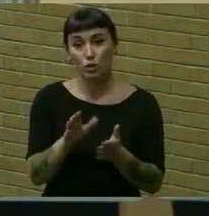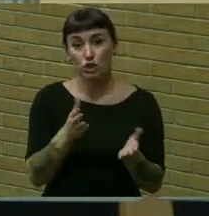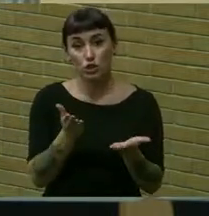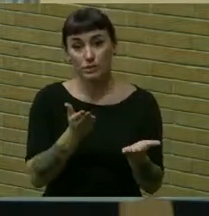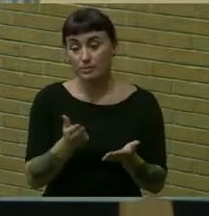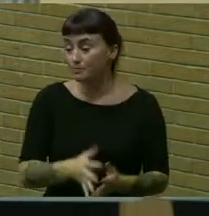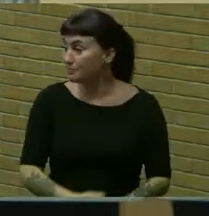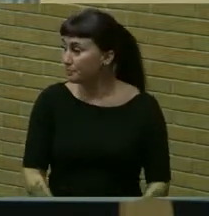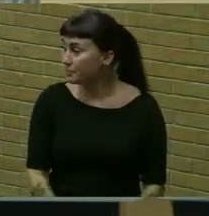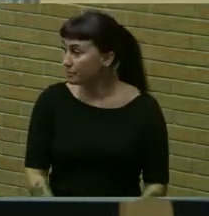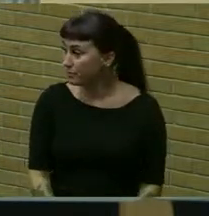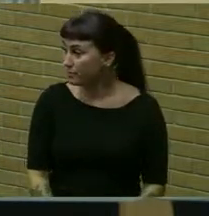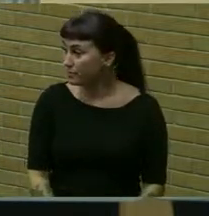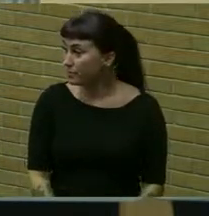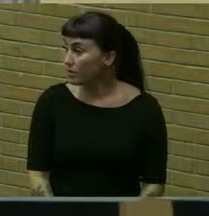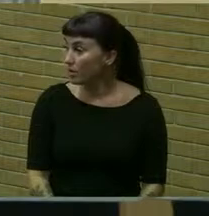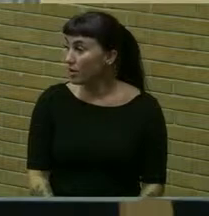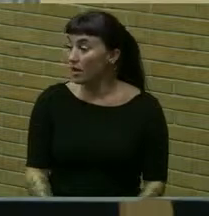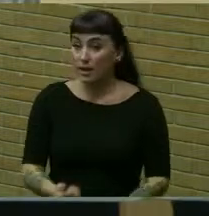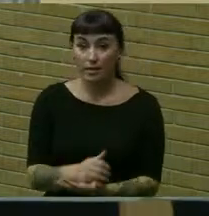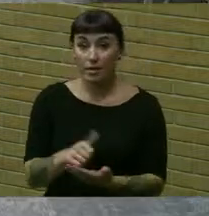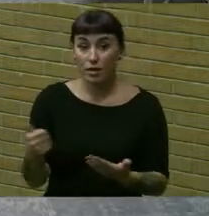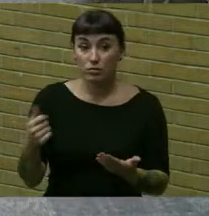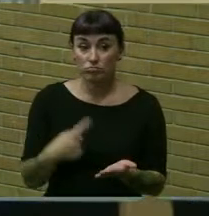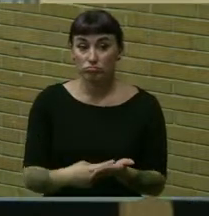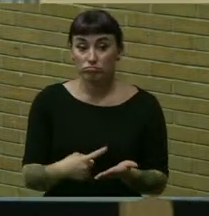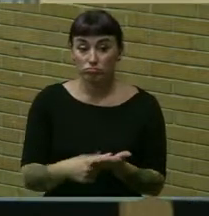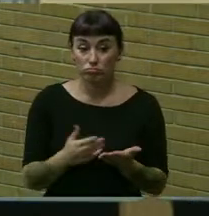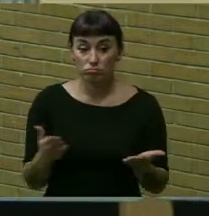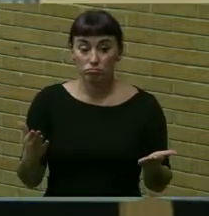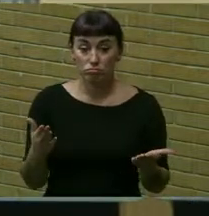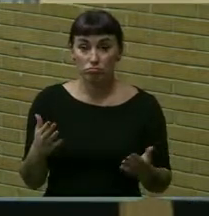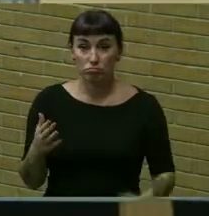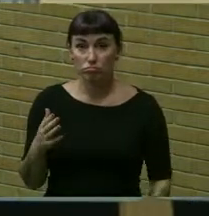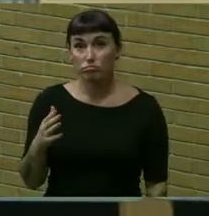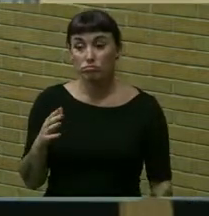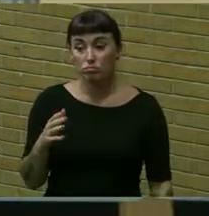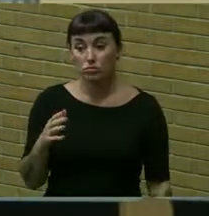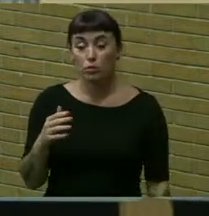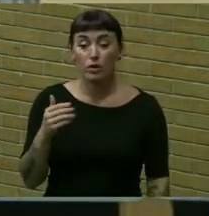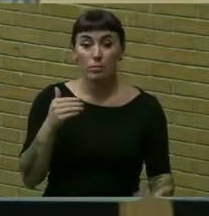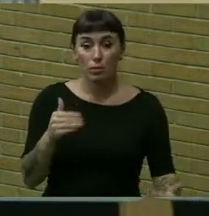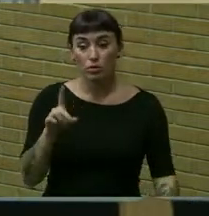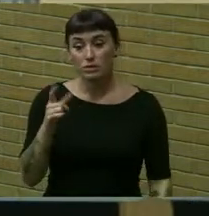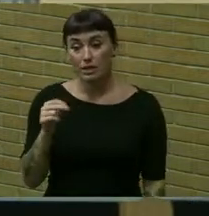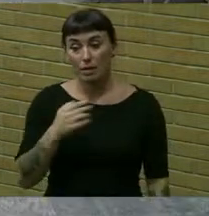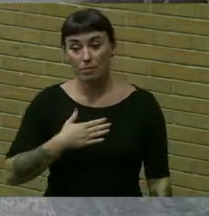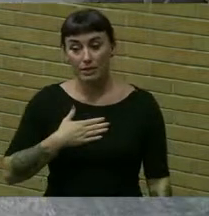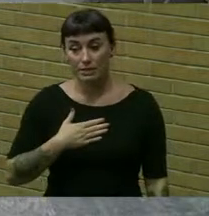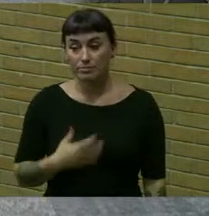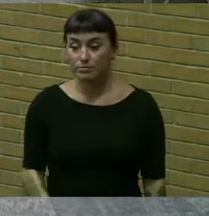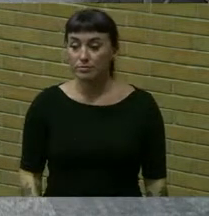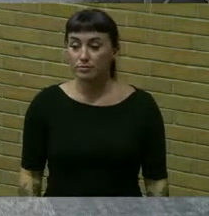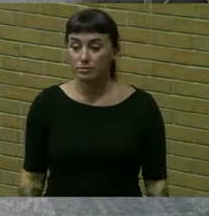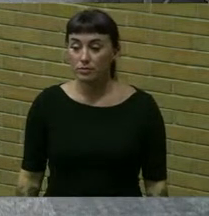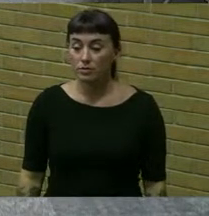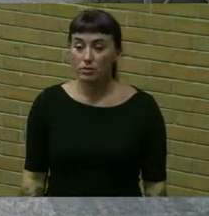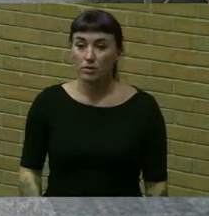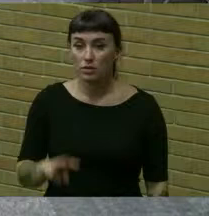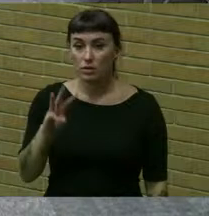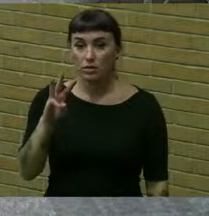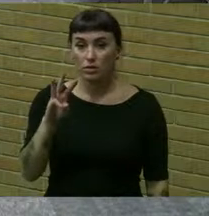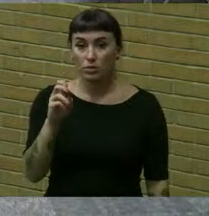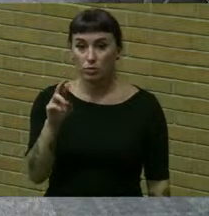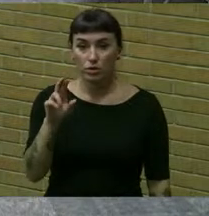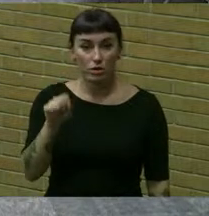anything further hearing none we have a motion dan please call the roll council member